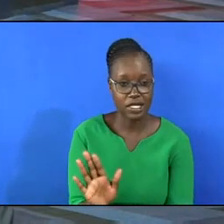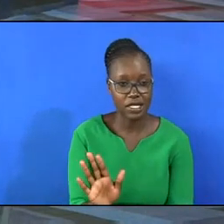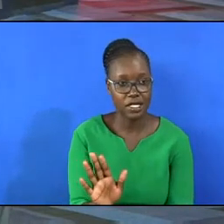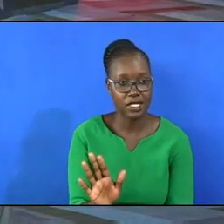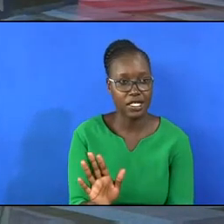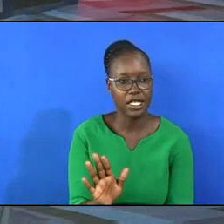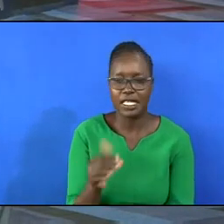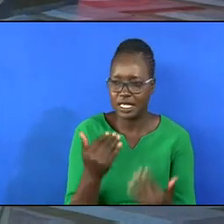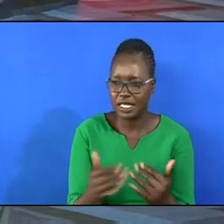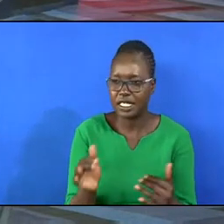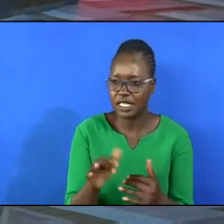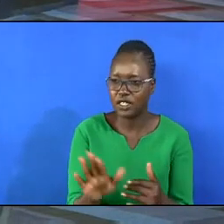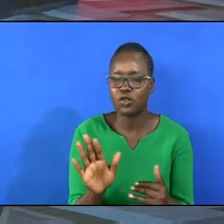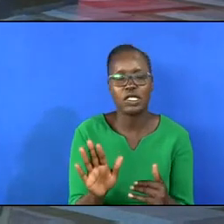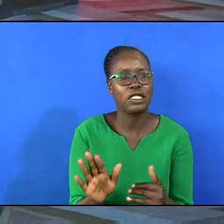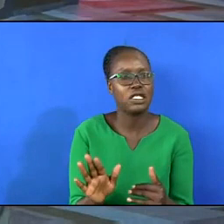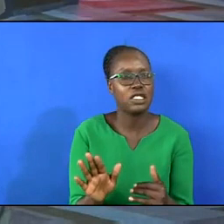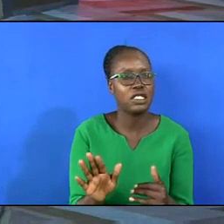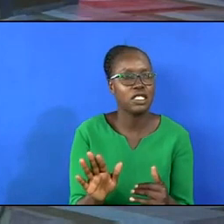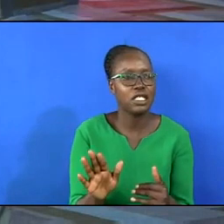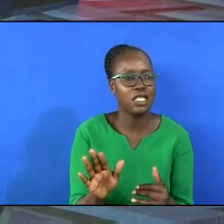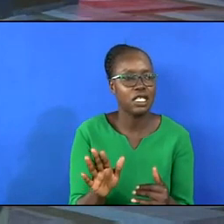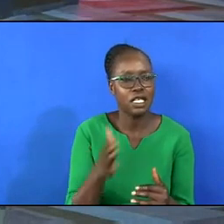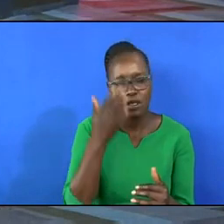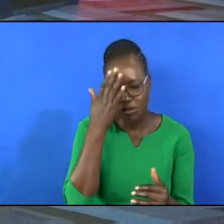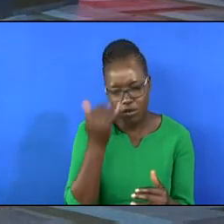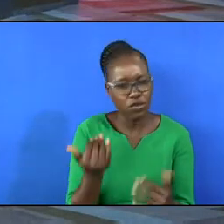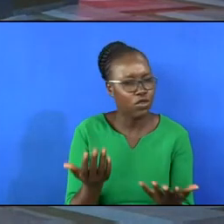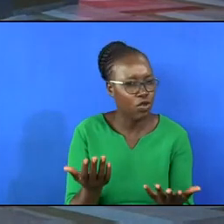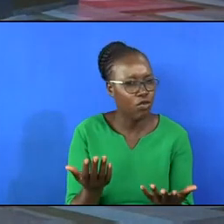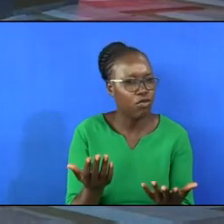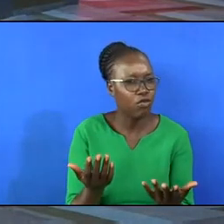Are your children your children because of performance?